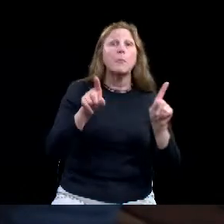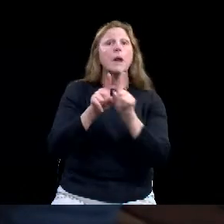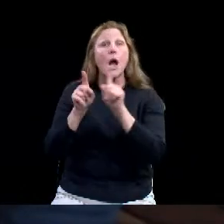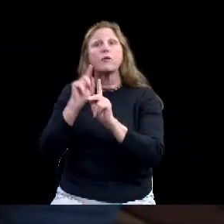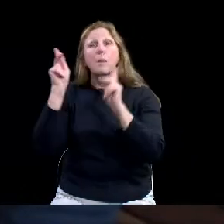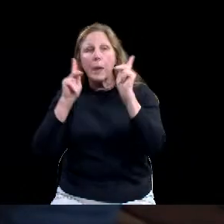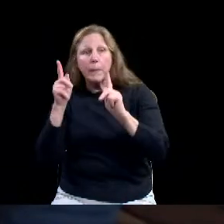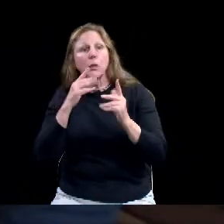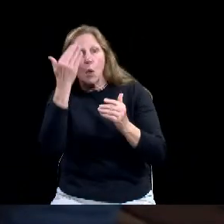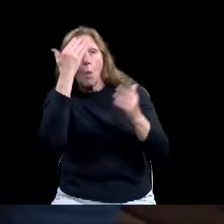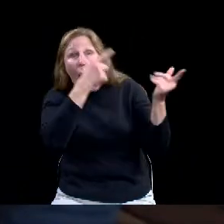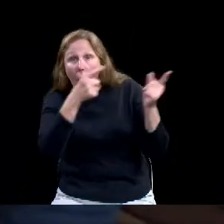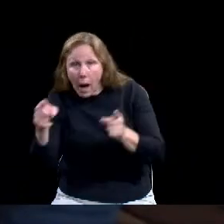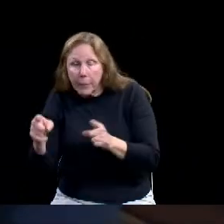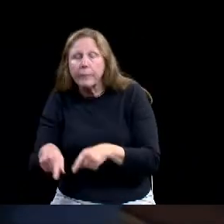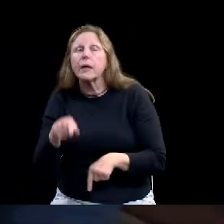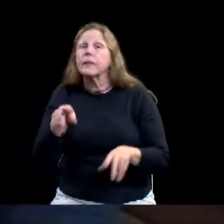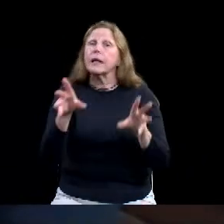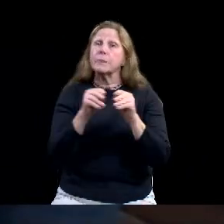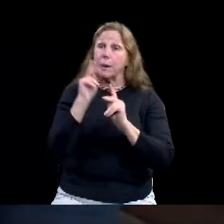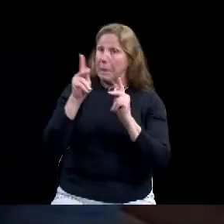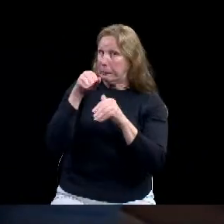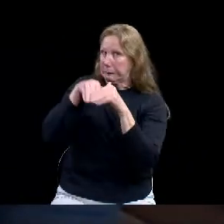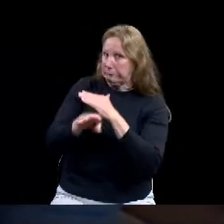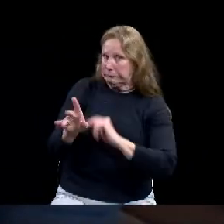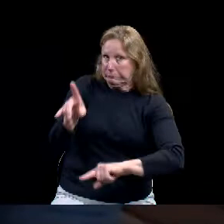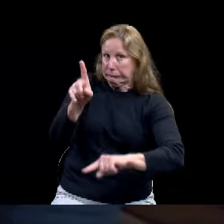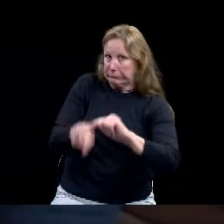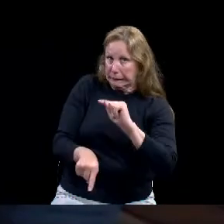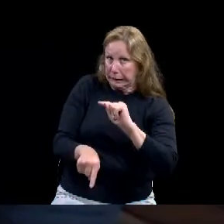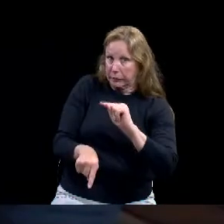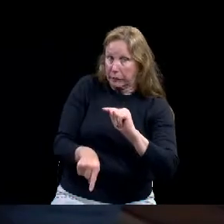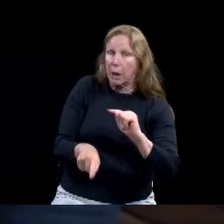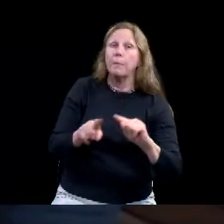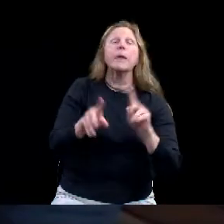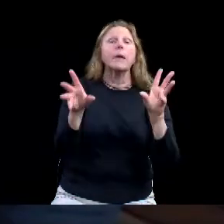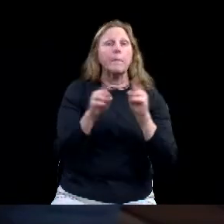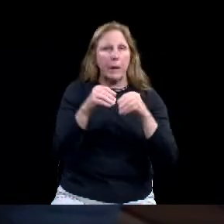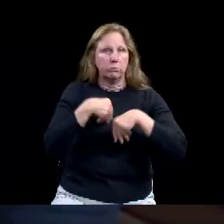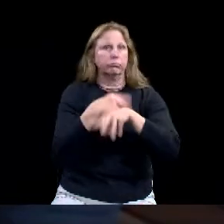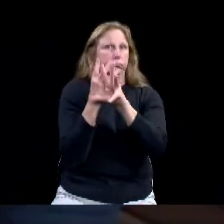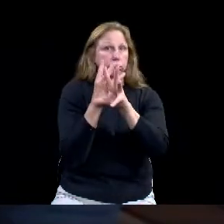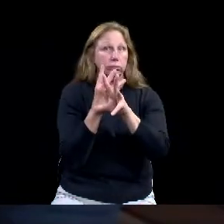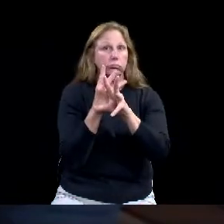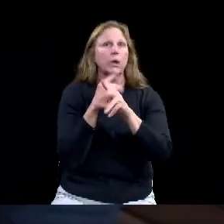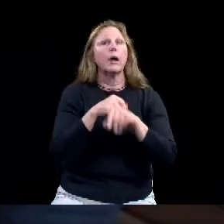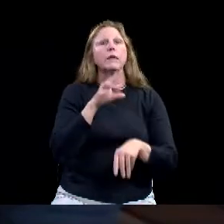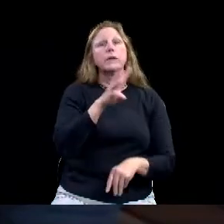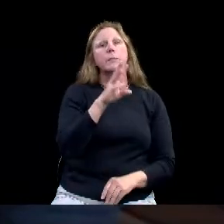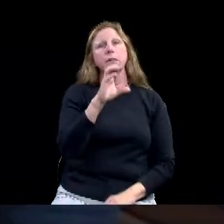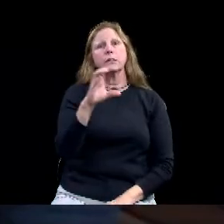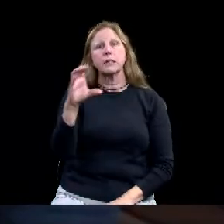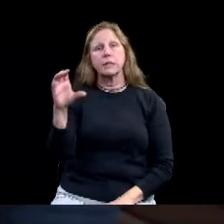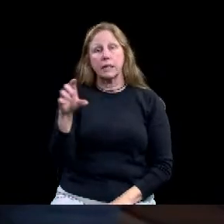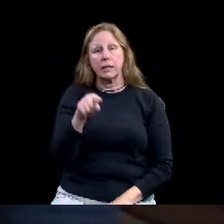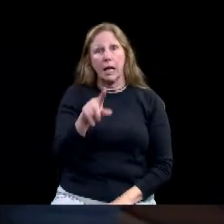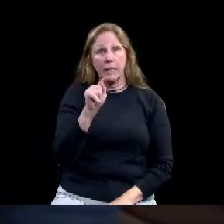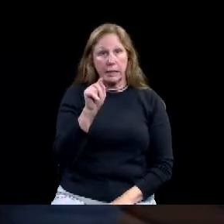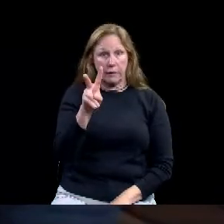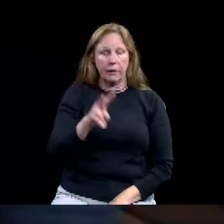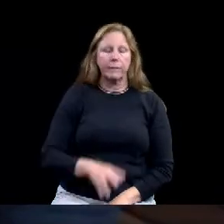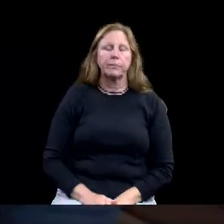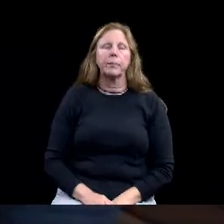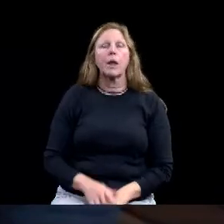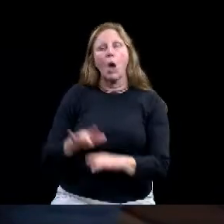WCCC.TV. The audio is also being recorded. The video and audio recordings will be made available to the public. According to the Governor